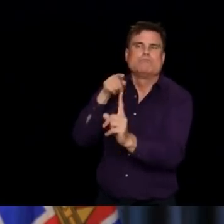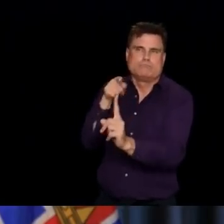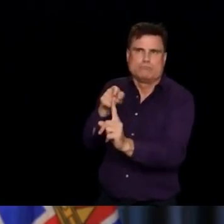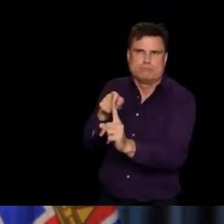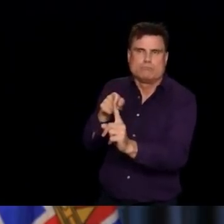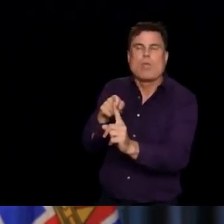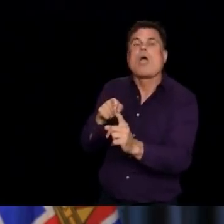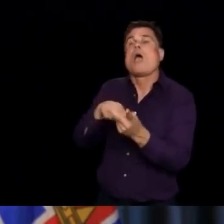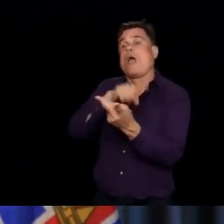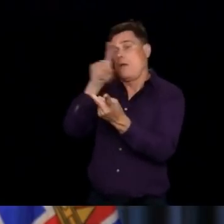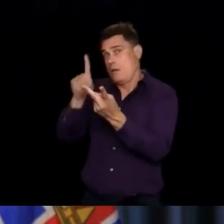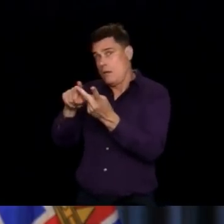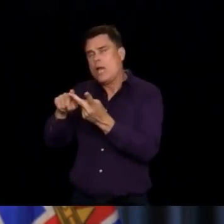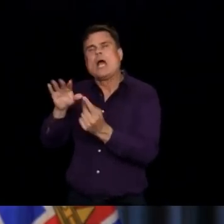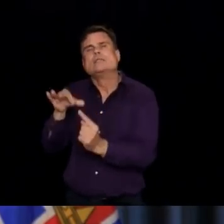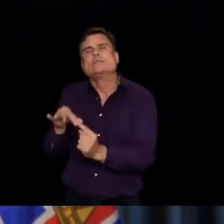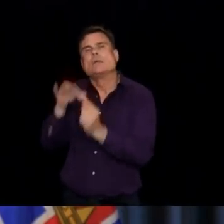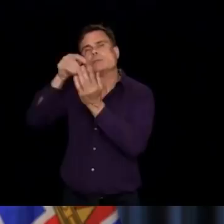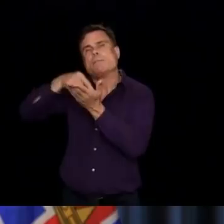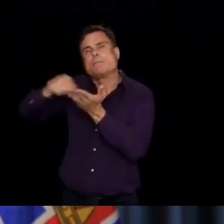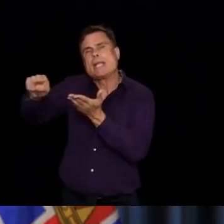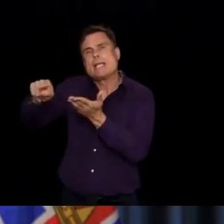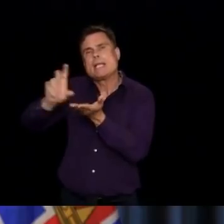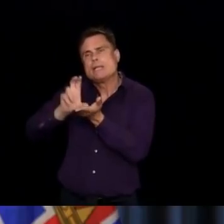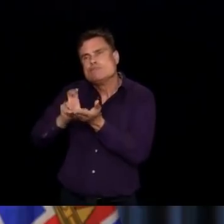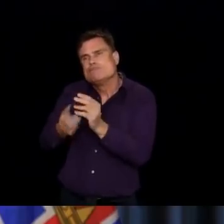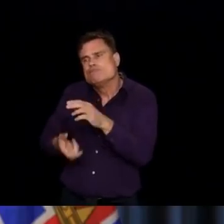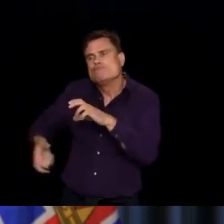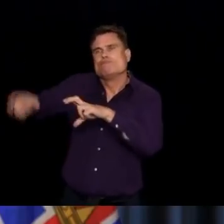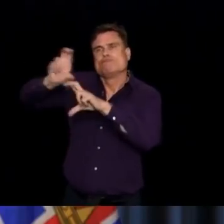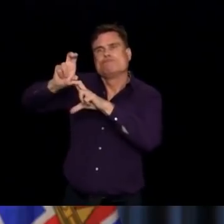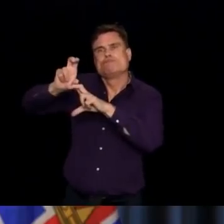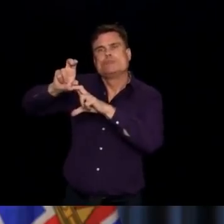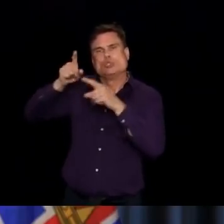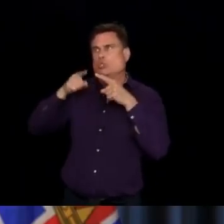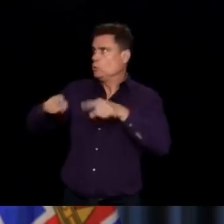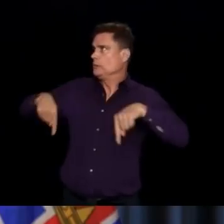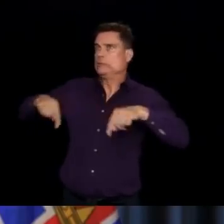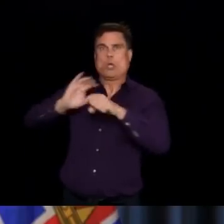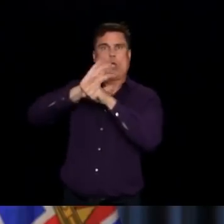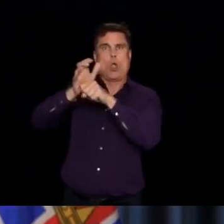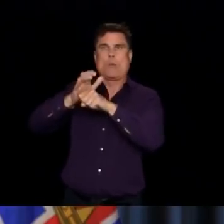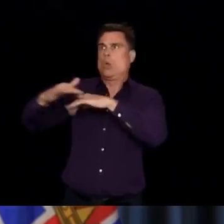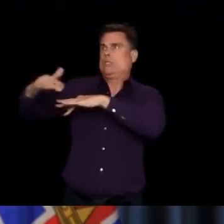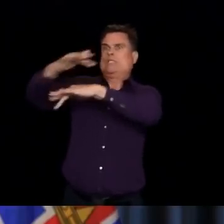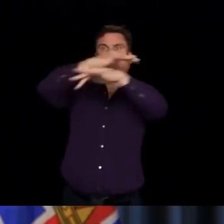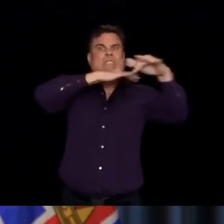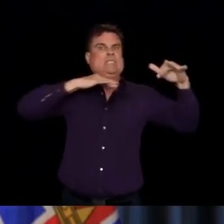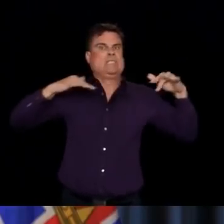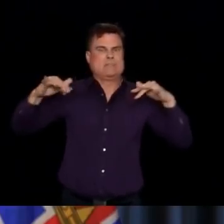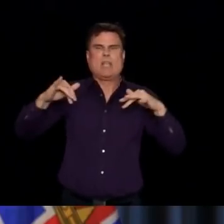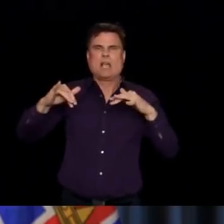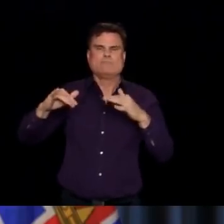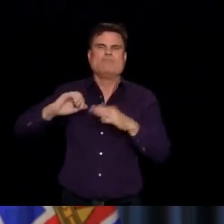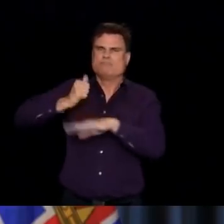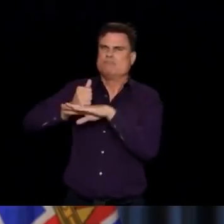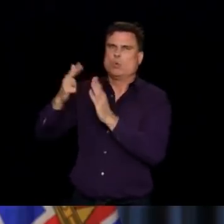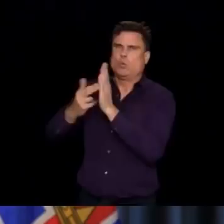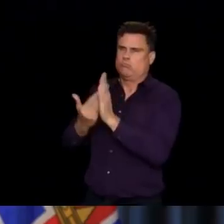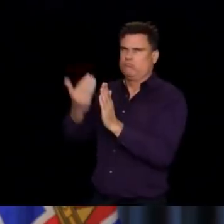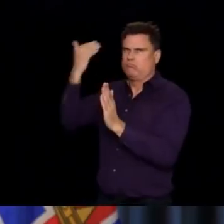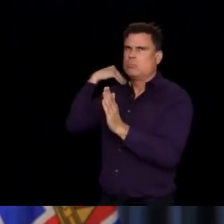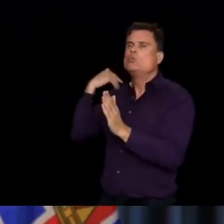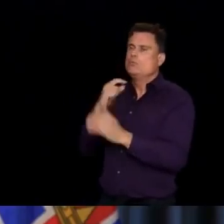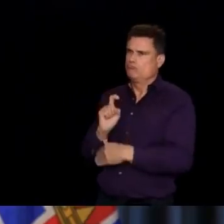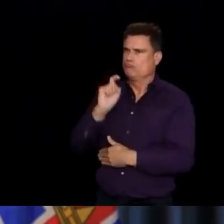was it went to many private care homes with those that provide public services. All those employees got that. The only